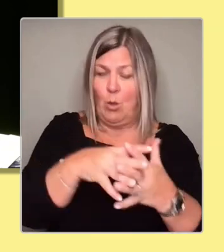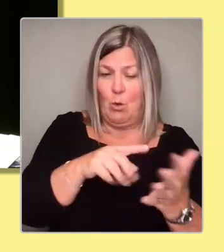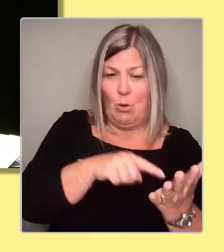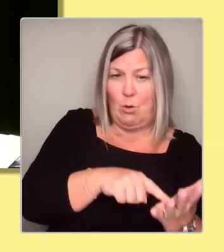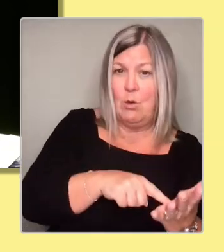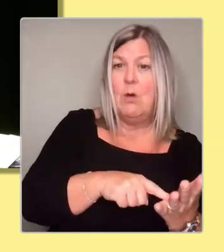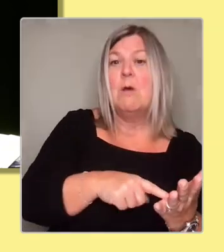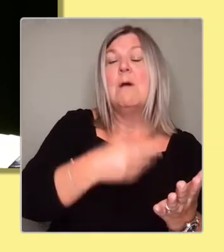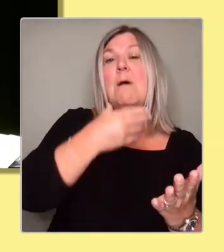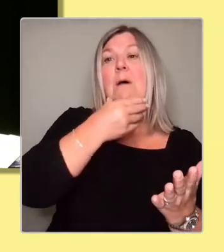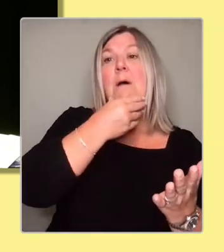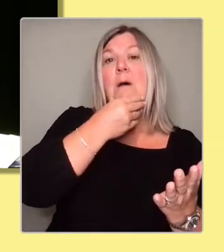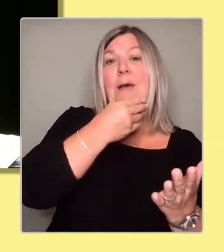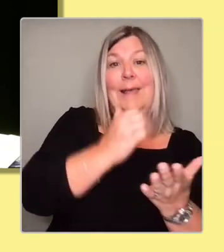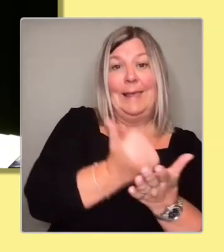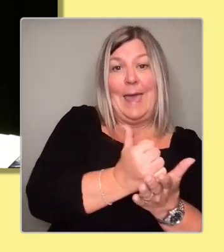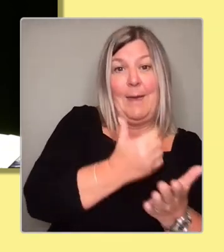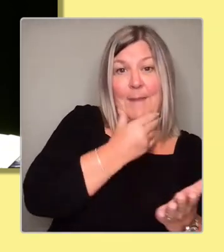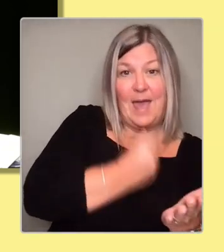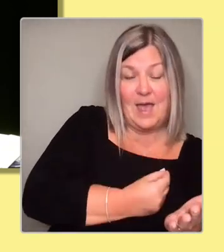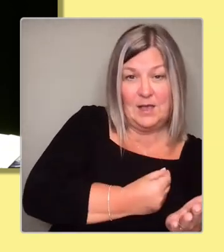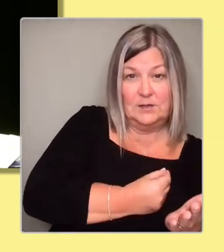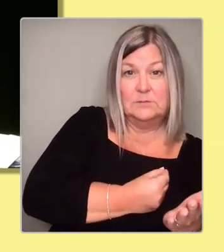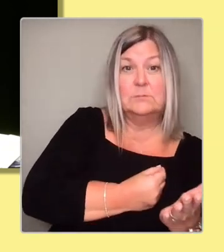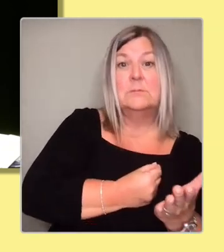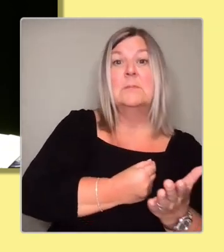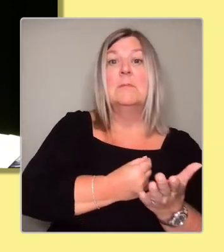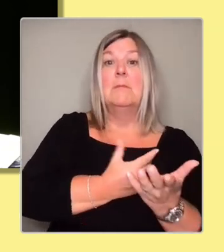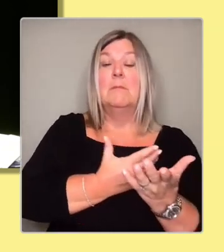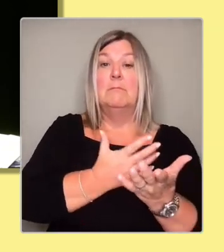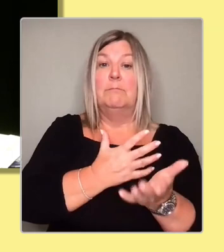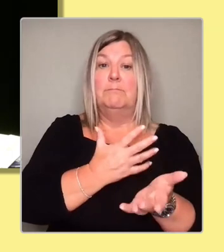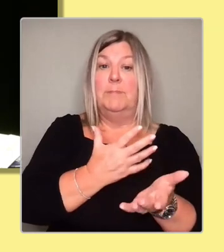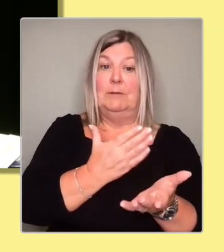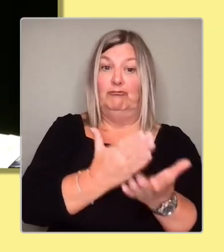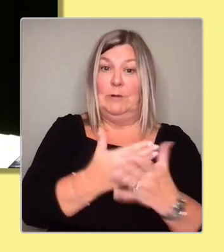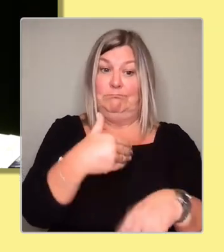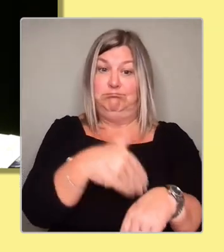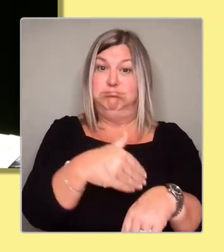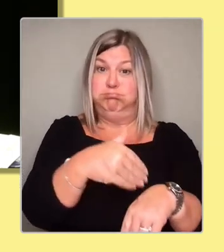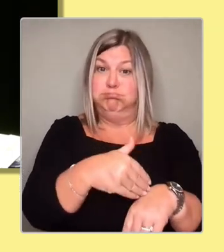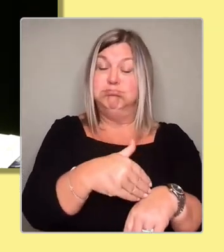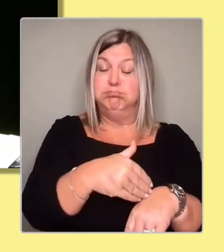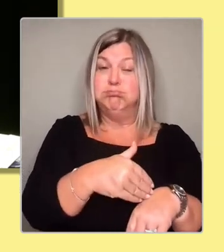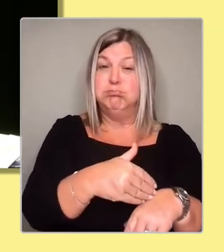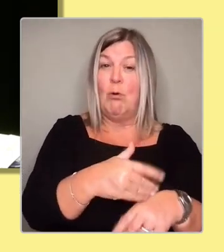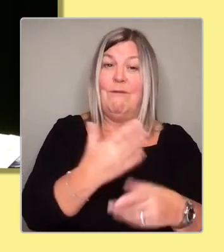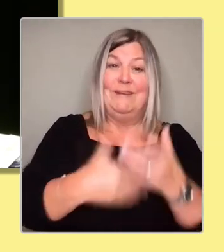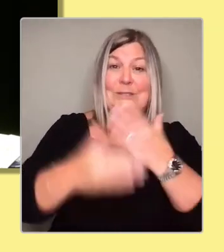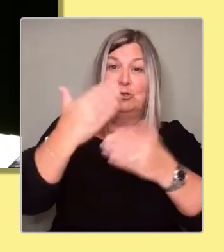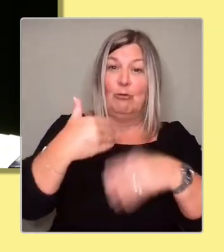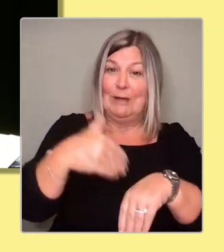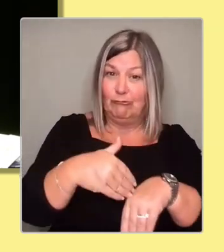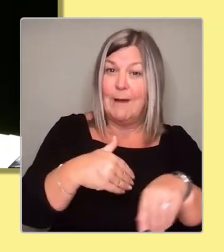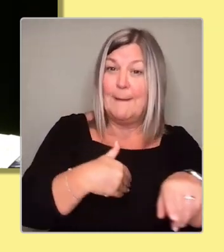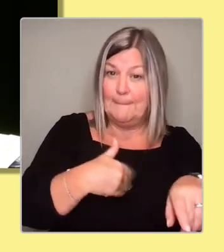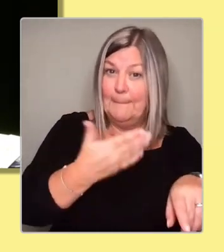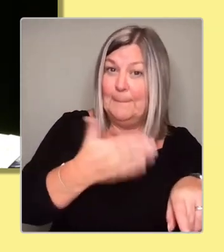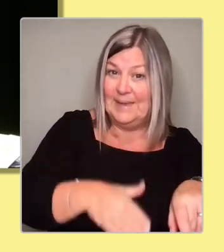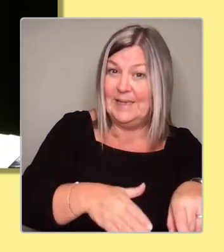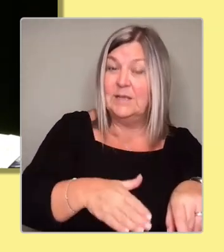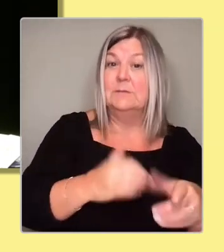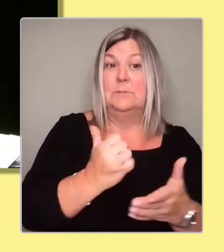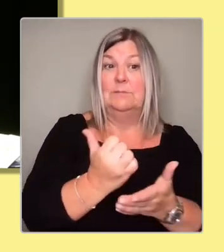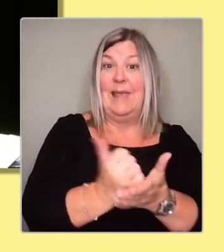convicted of historic crimes, unjustly convicted of historic crimes simply for being gay, I made sure they were